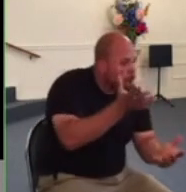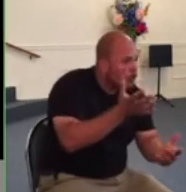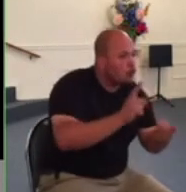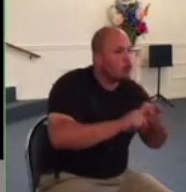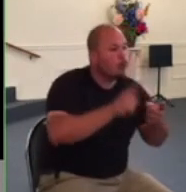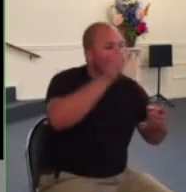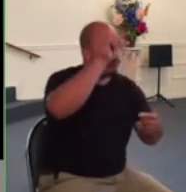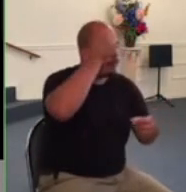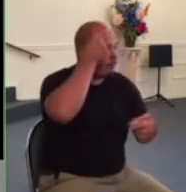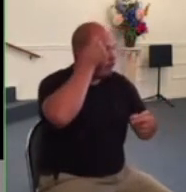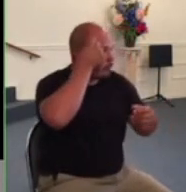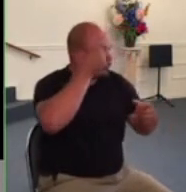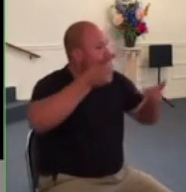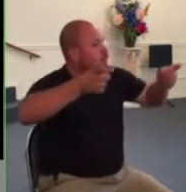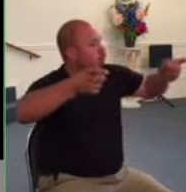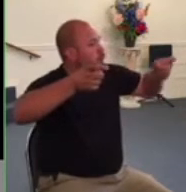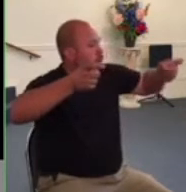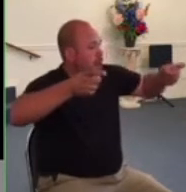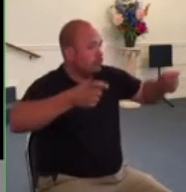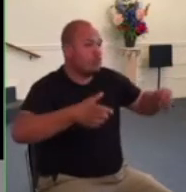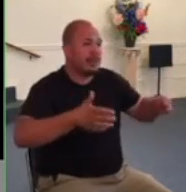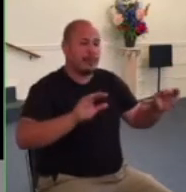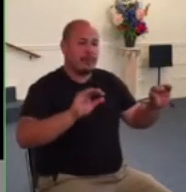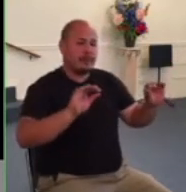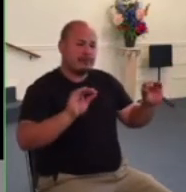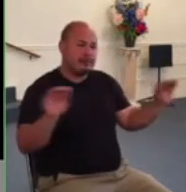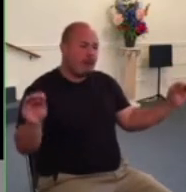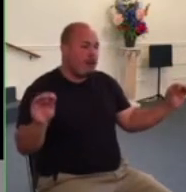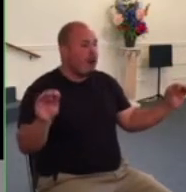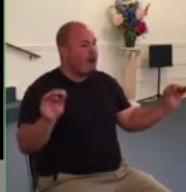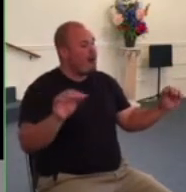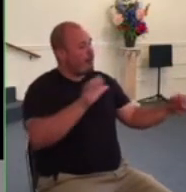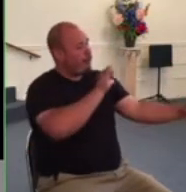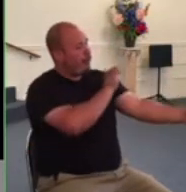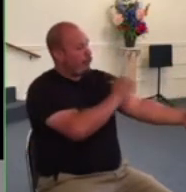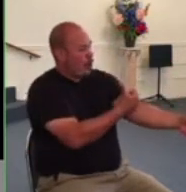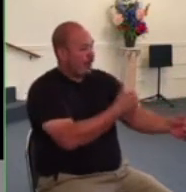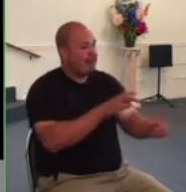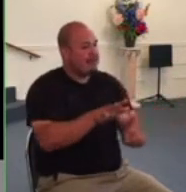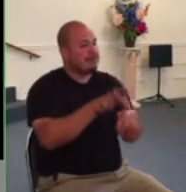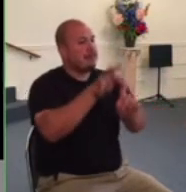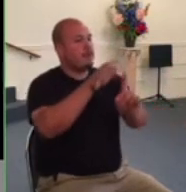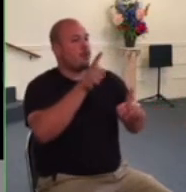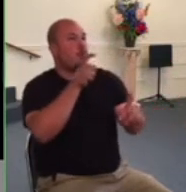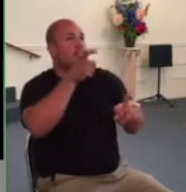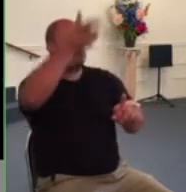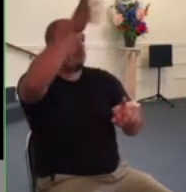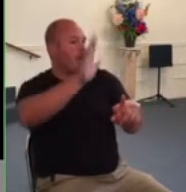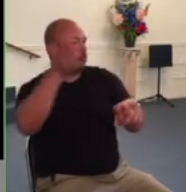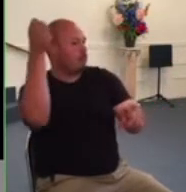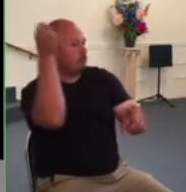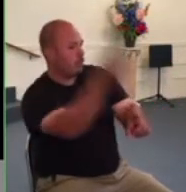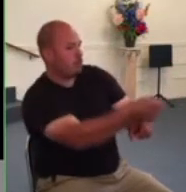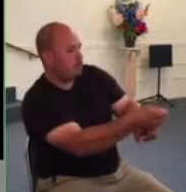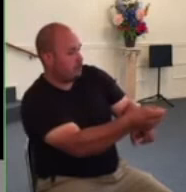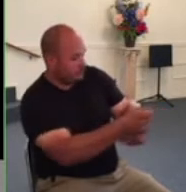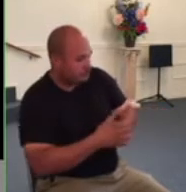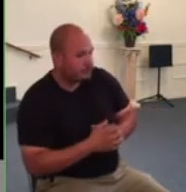which god has established the authorities that exist have been established by god